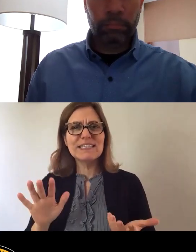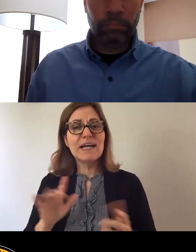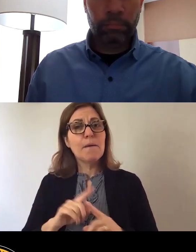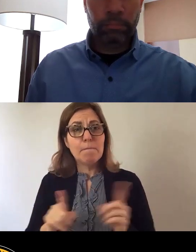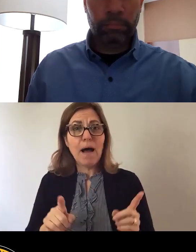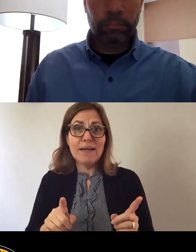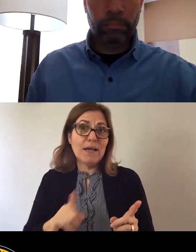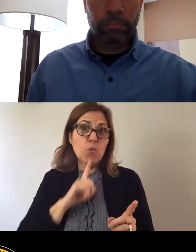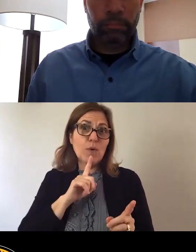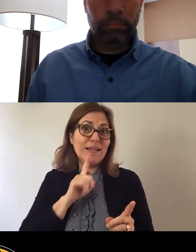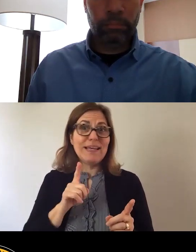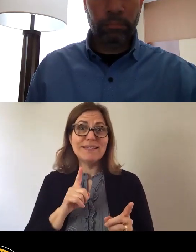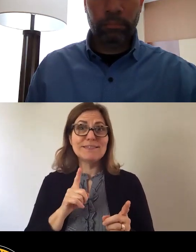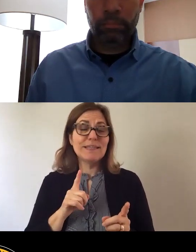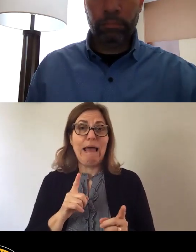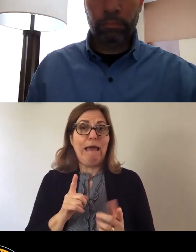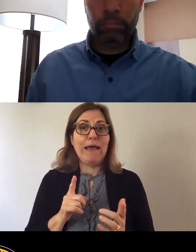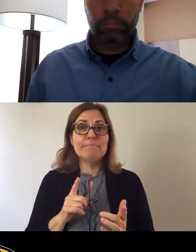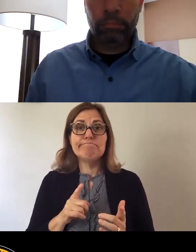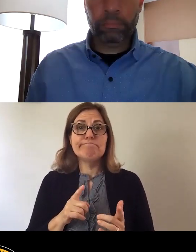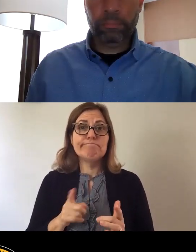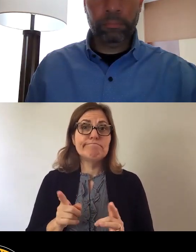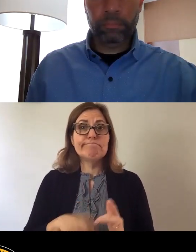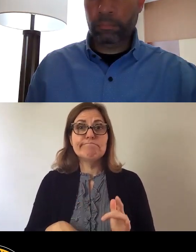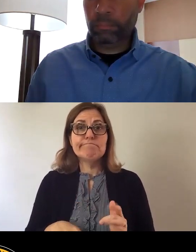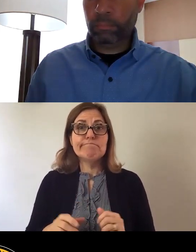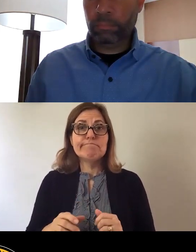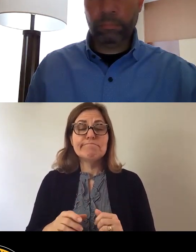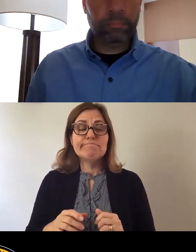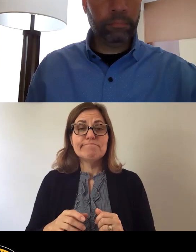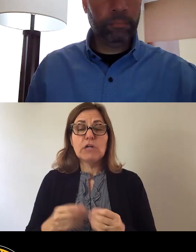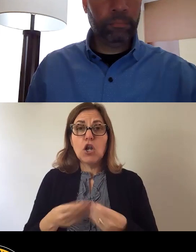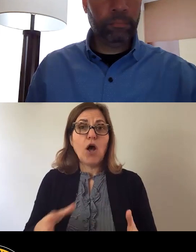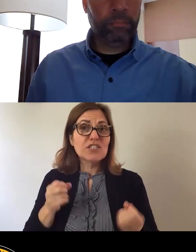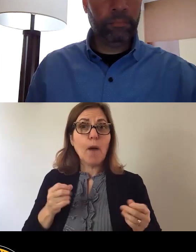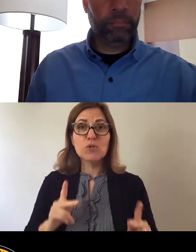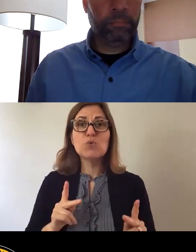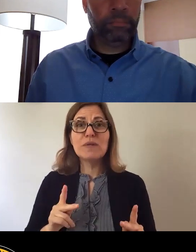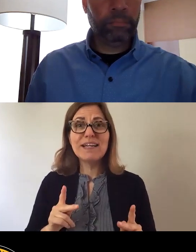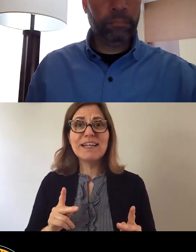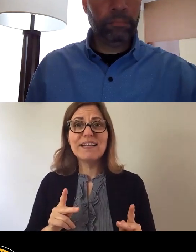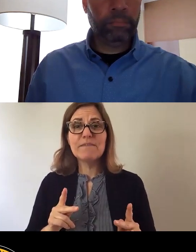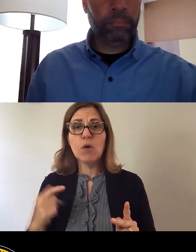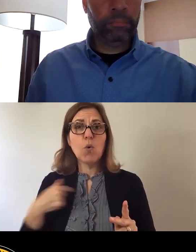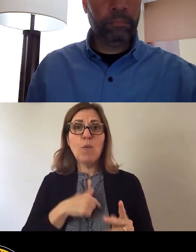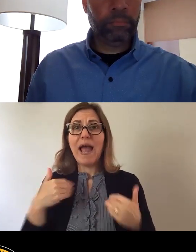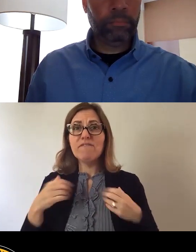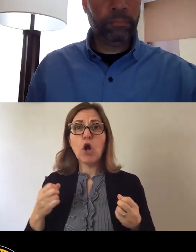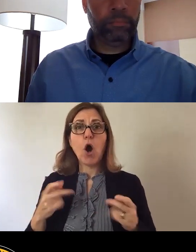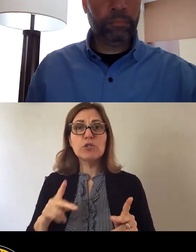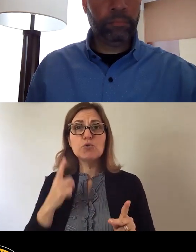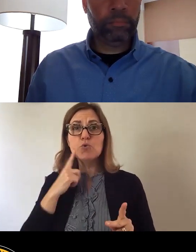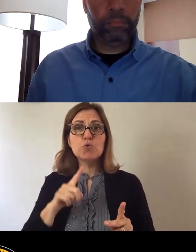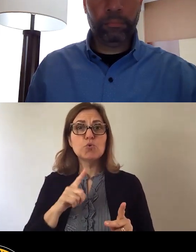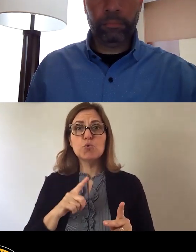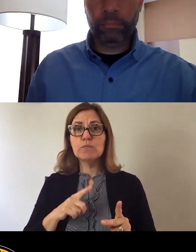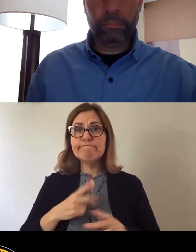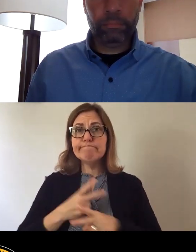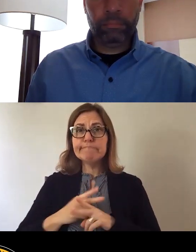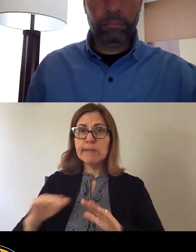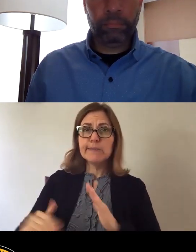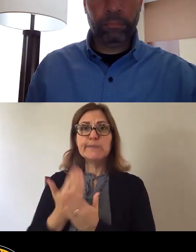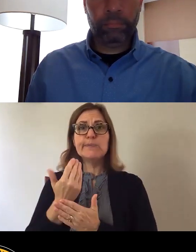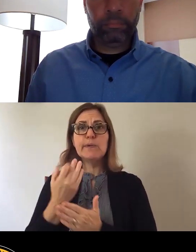a lost opportunity for our city and for our future. We have an opportunity to build a brand new Pittsburgh. The public does not know